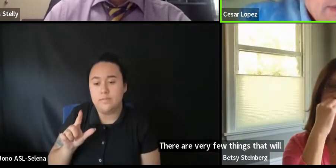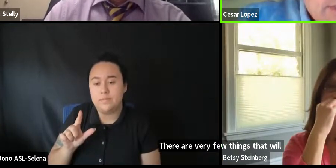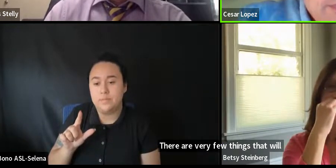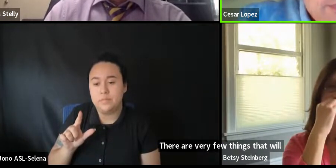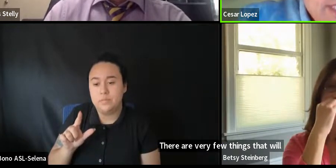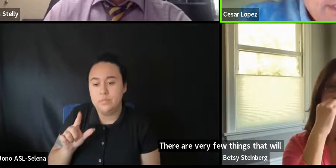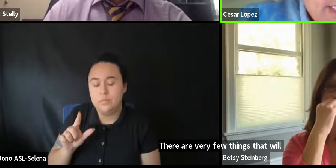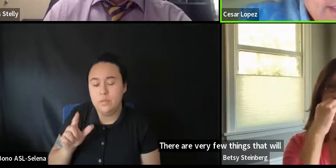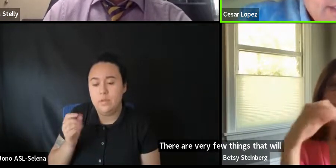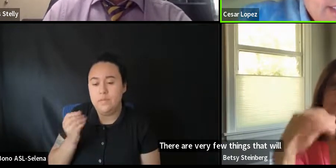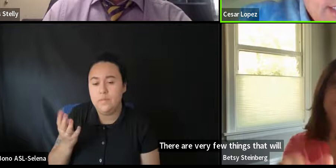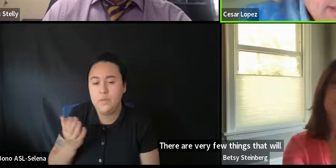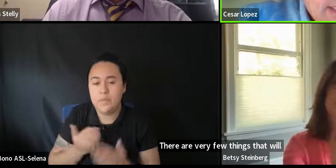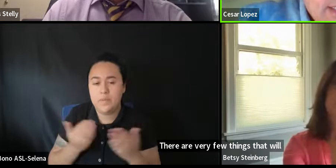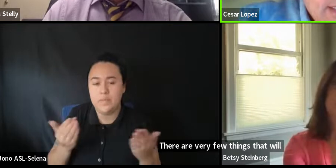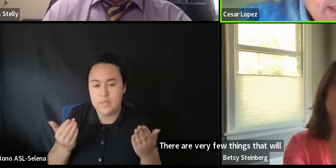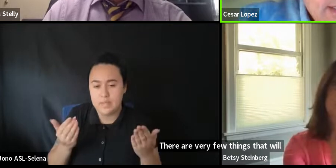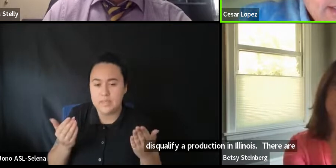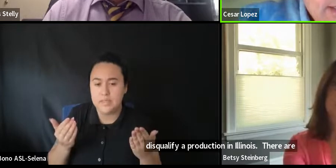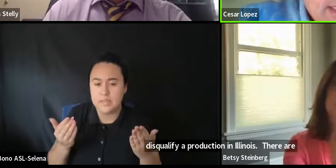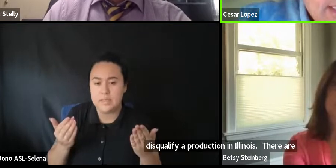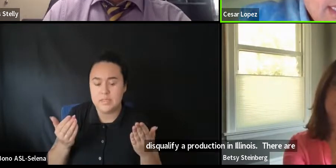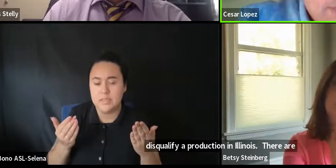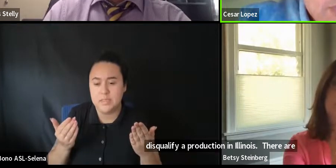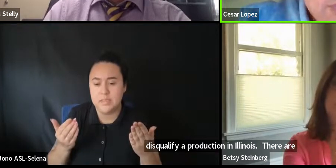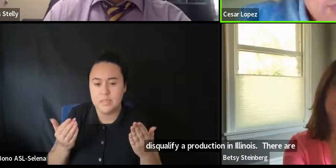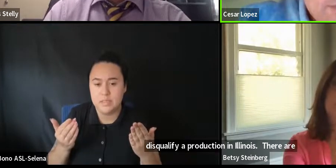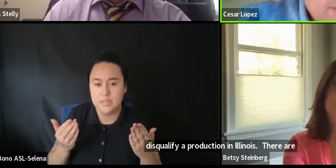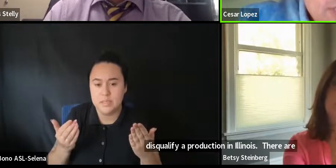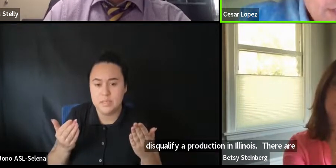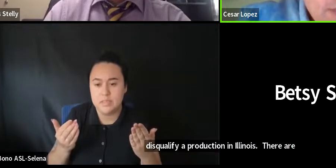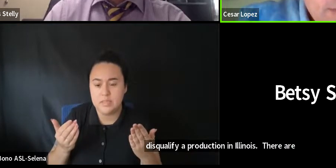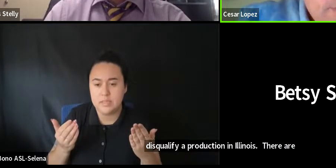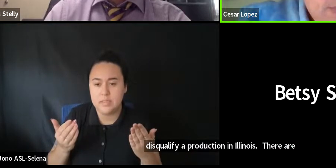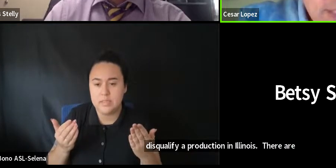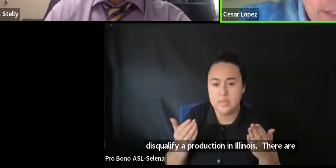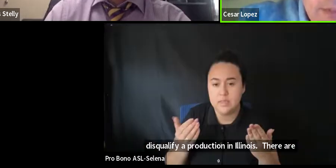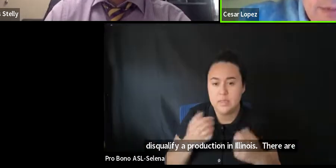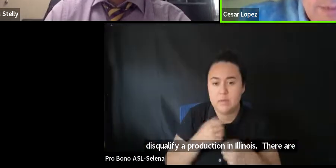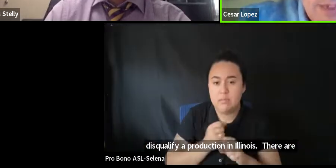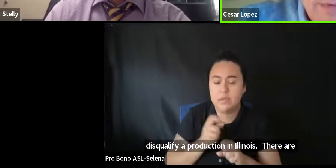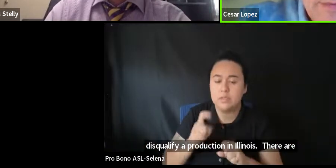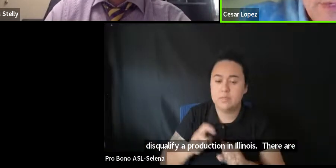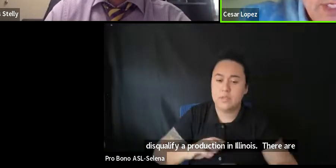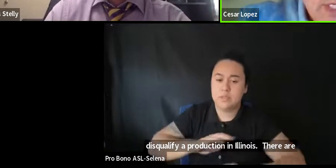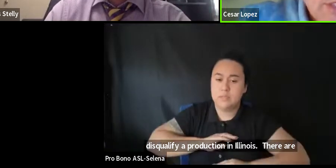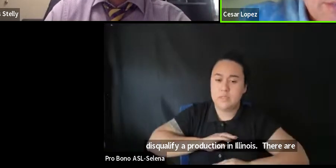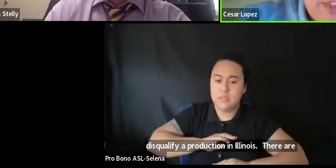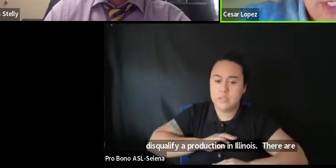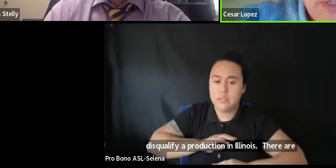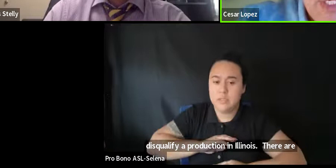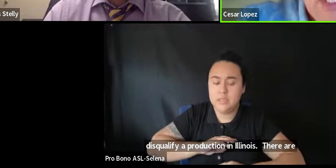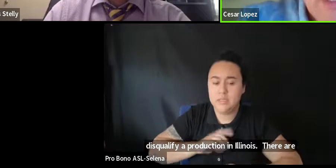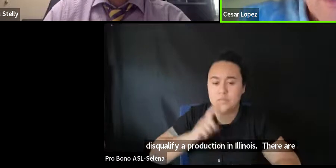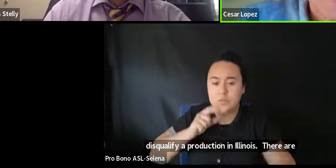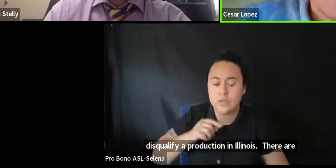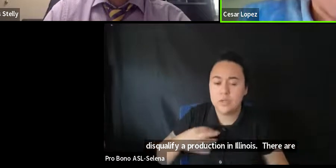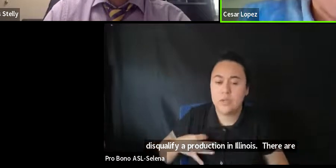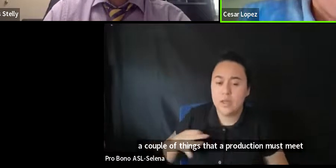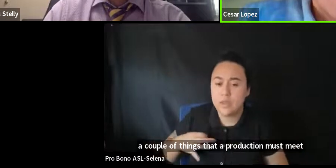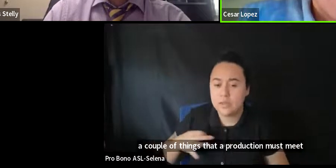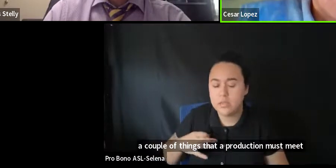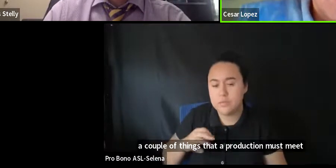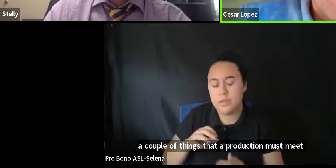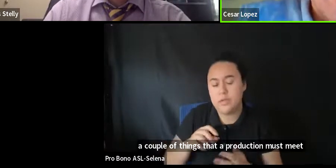There. There are a couple of things that. That. Uh. That a production must meet. terms of. Uh. Eligibility criteria.